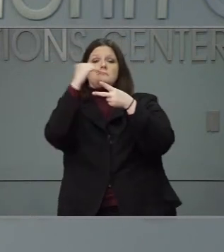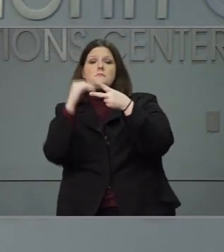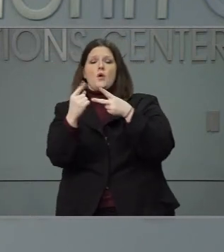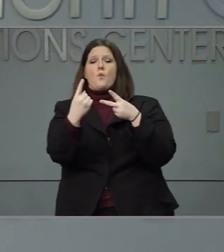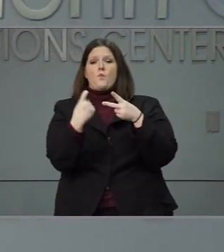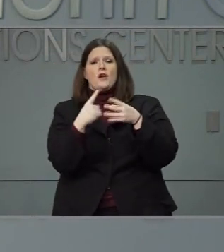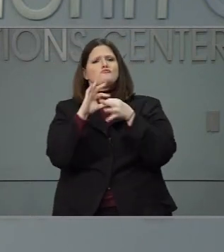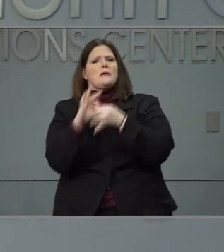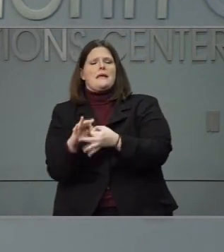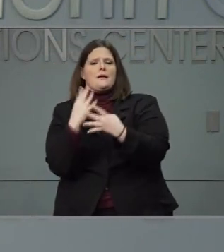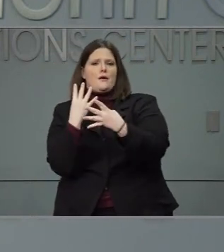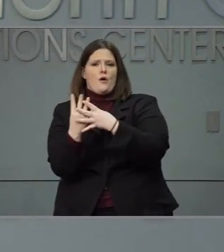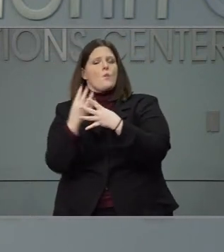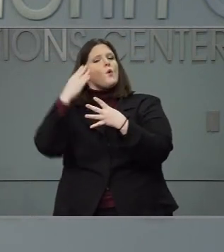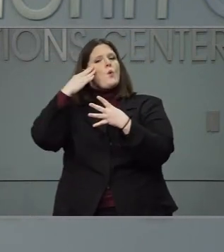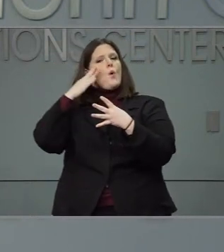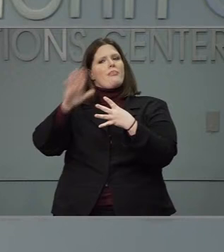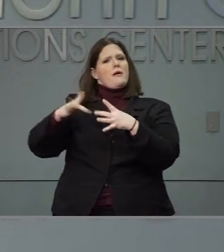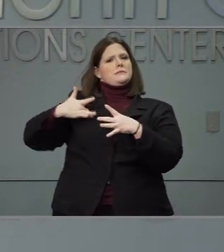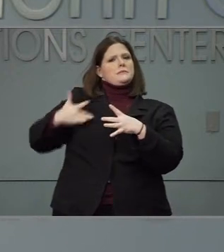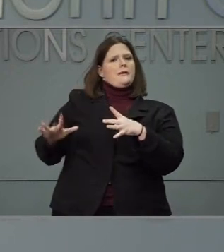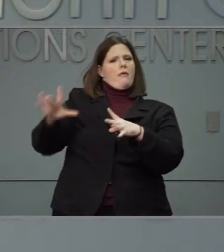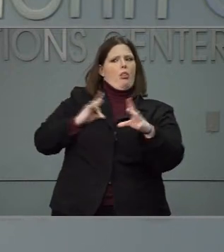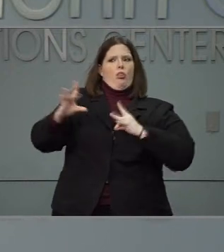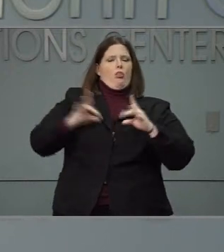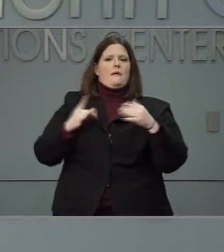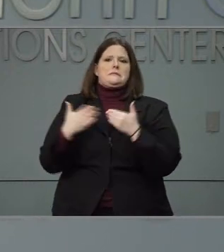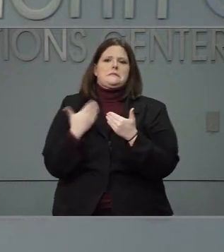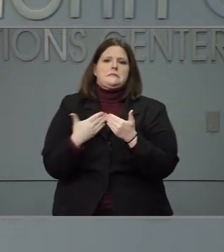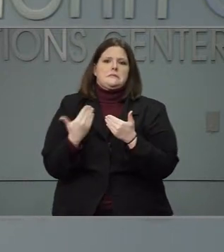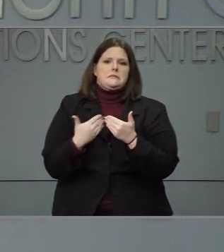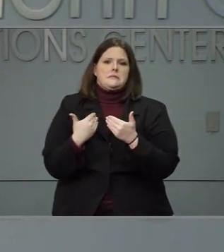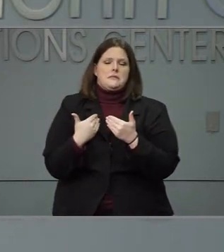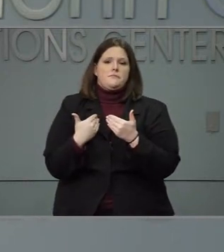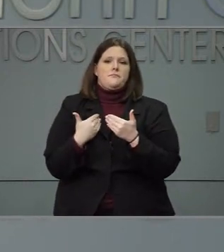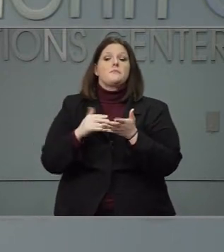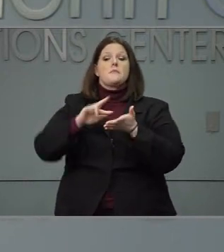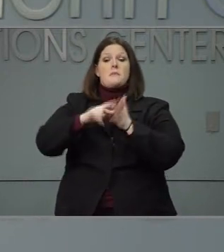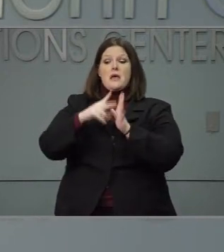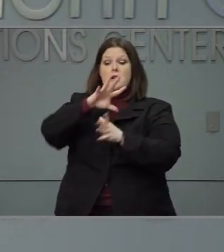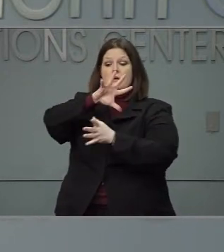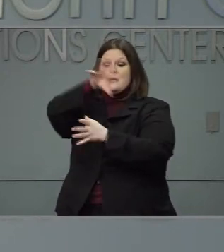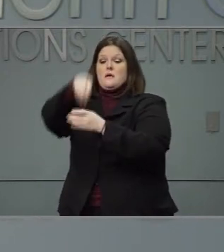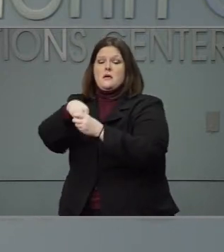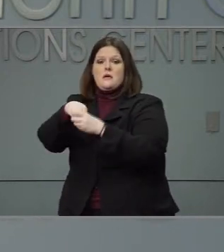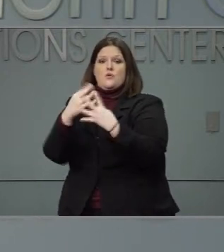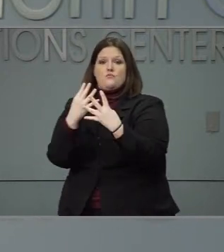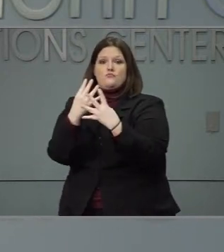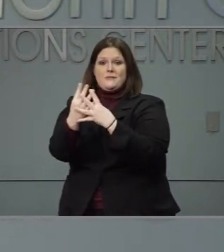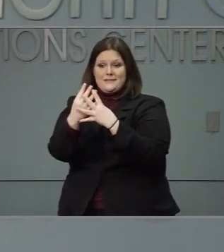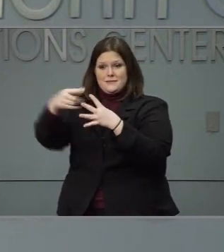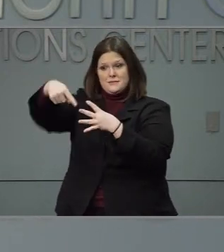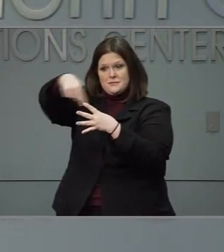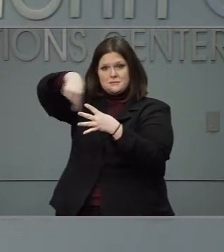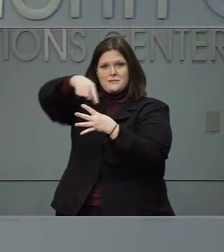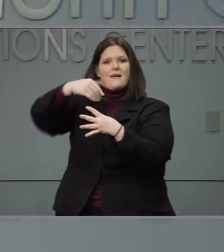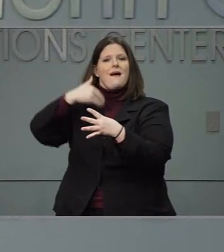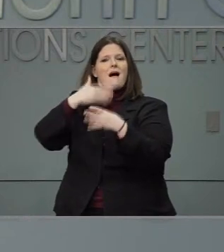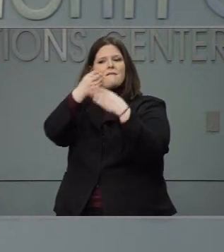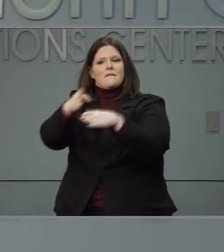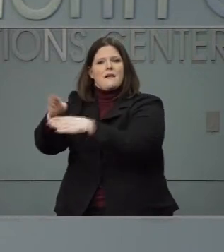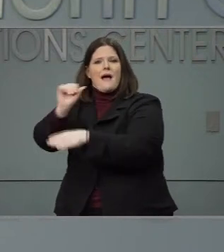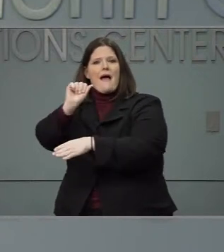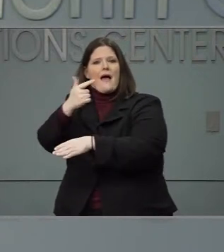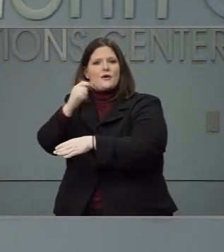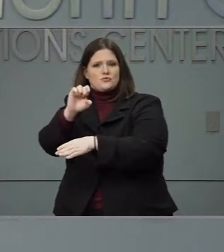facilities. People by age in in our prisons will